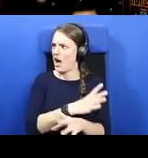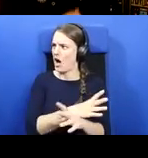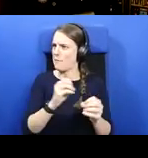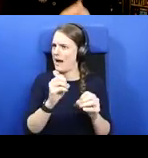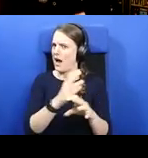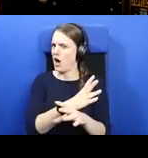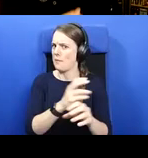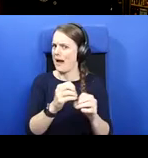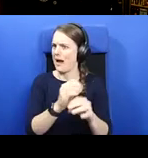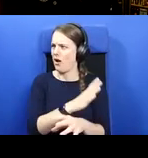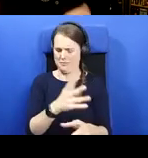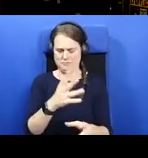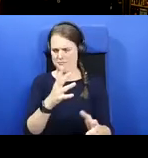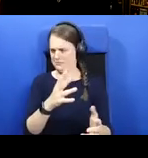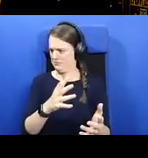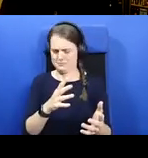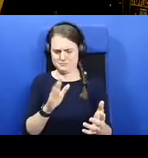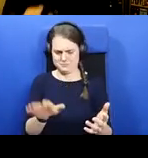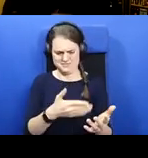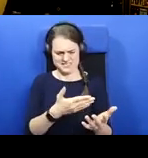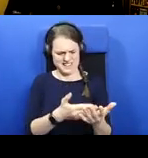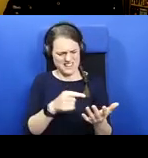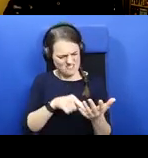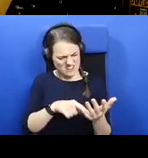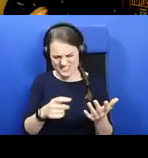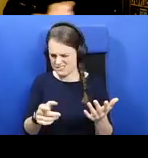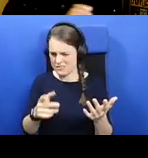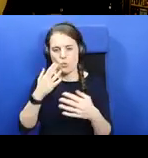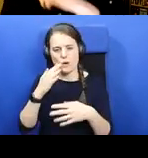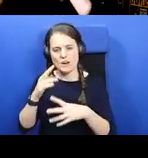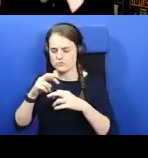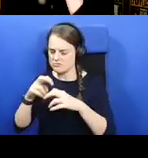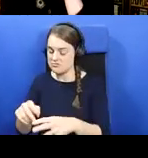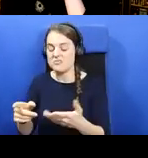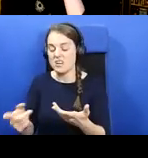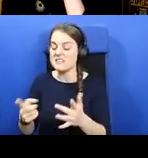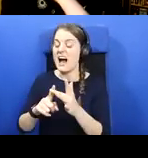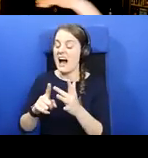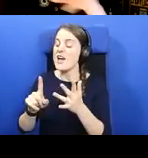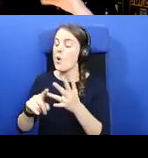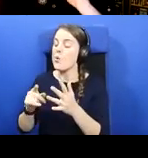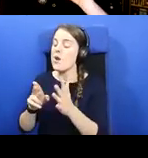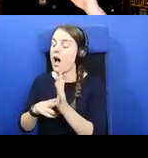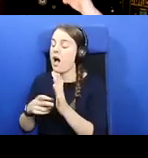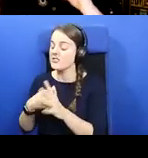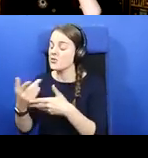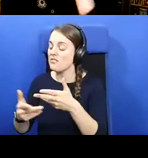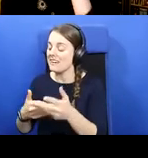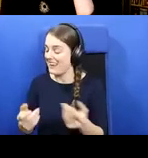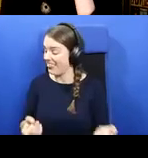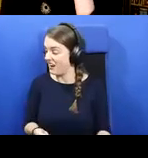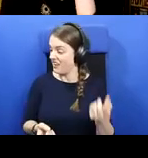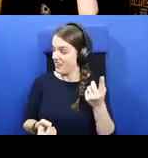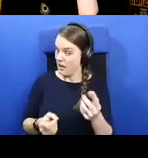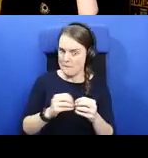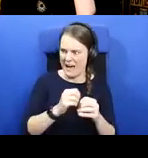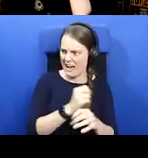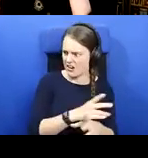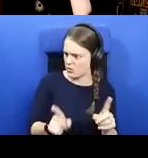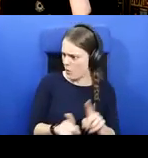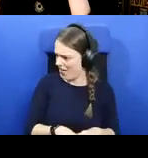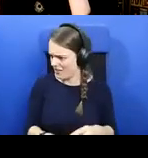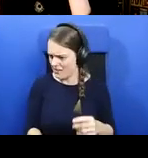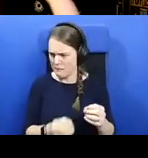was going, you know, actually, there's a Bangor story here as well as an Iona story. So this is relatively new for me as